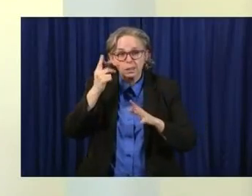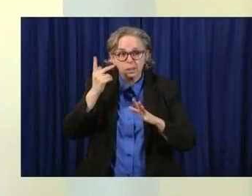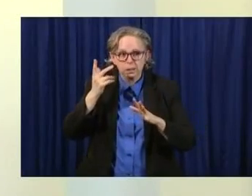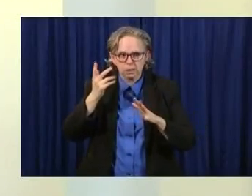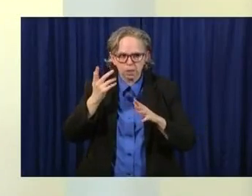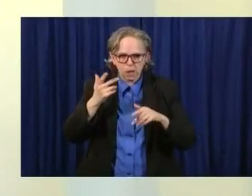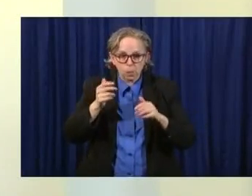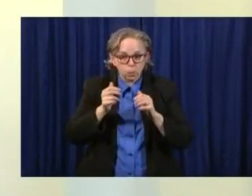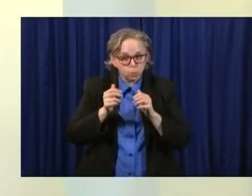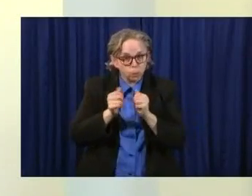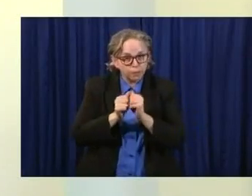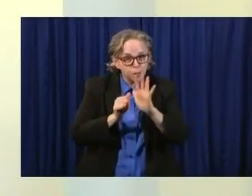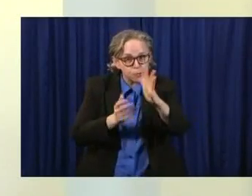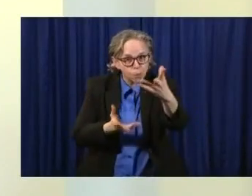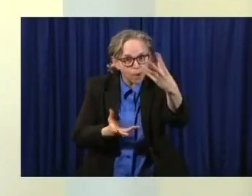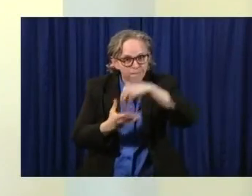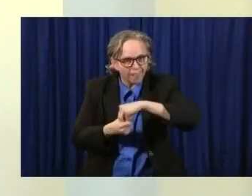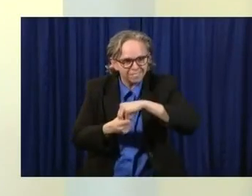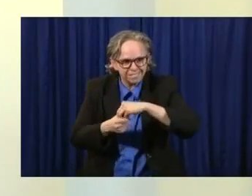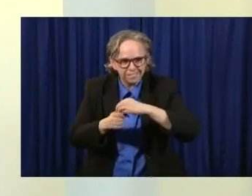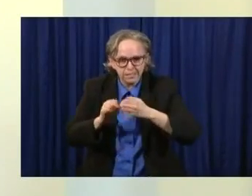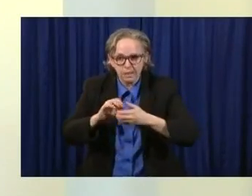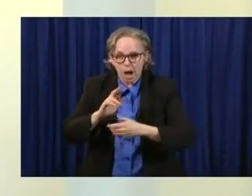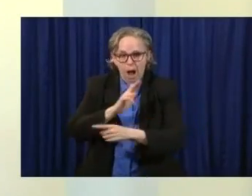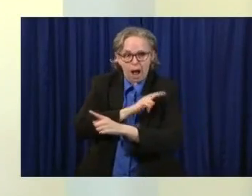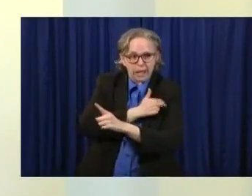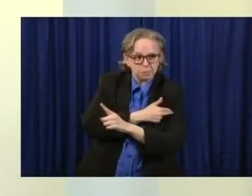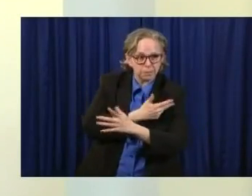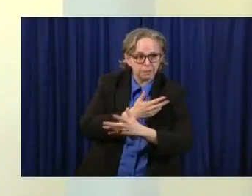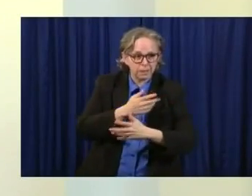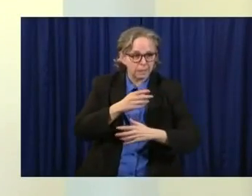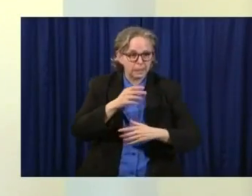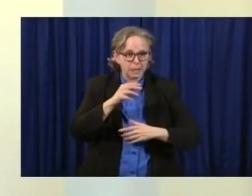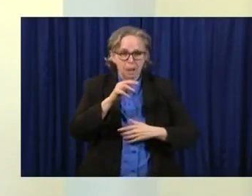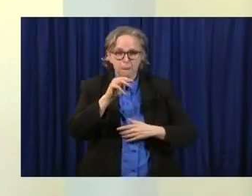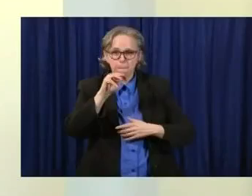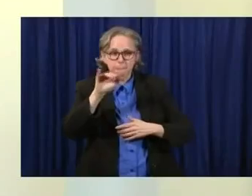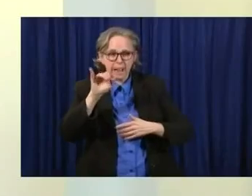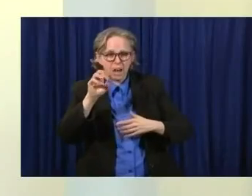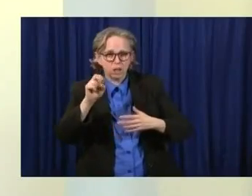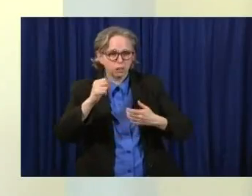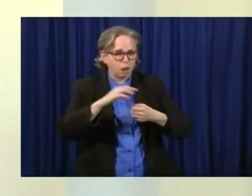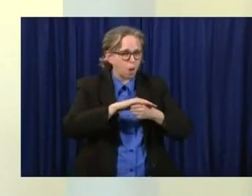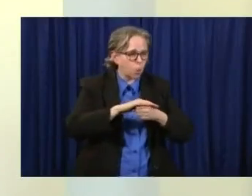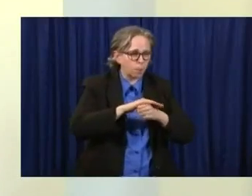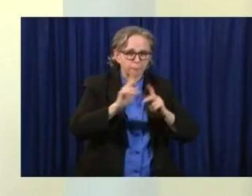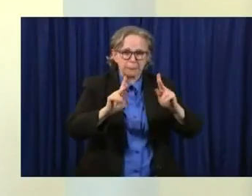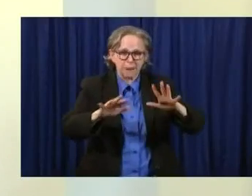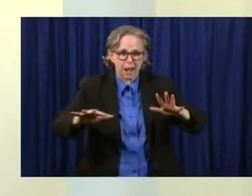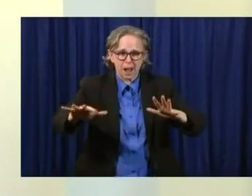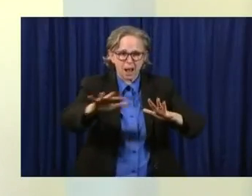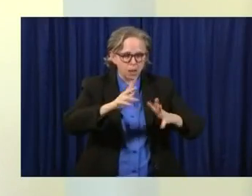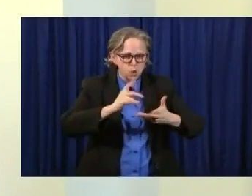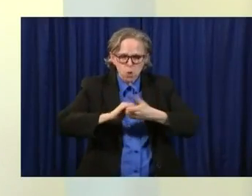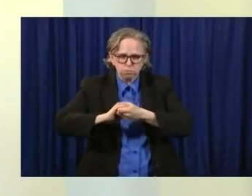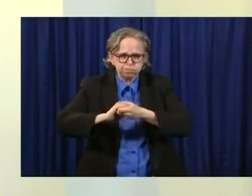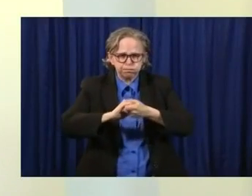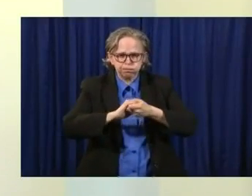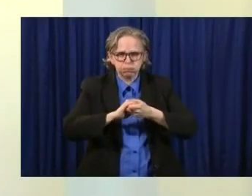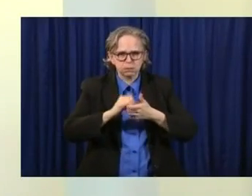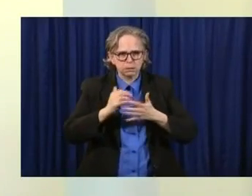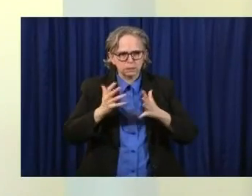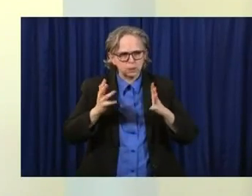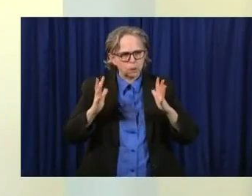hospitals to, you know, mayors to county commissioners to all the local folks, really try to make the best steps as we move